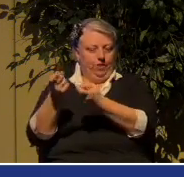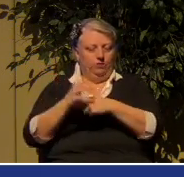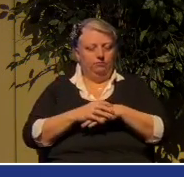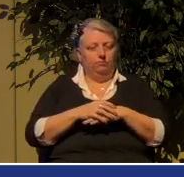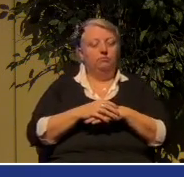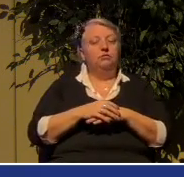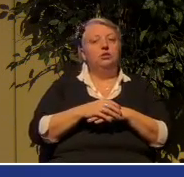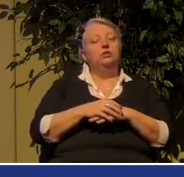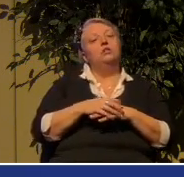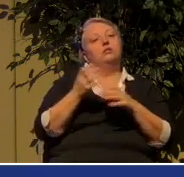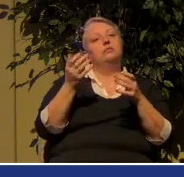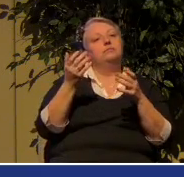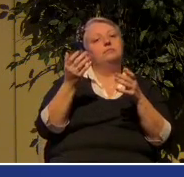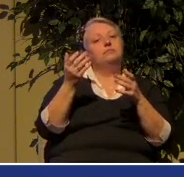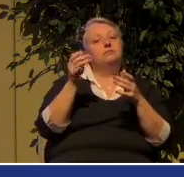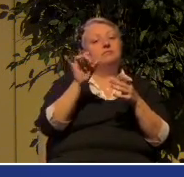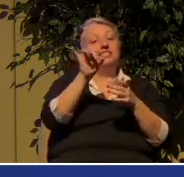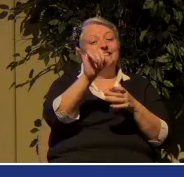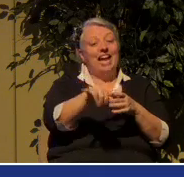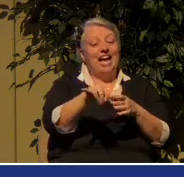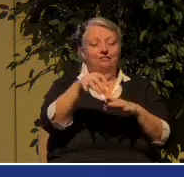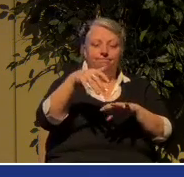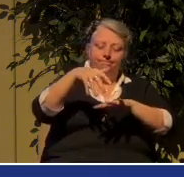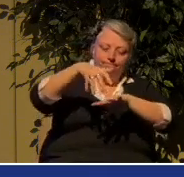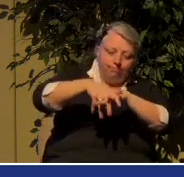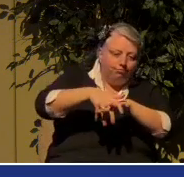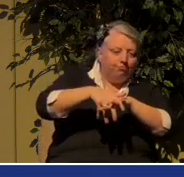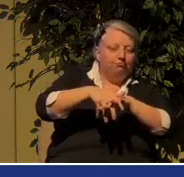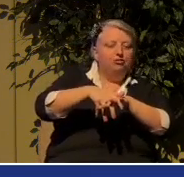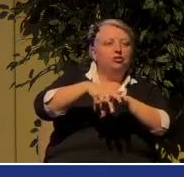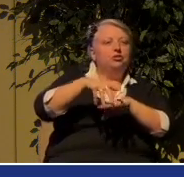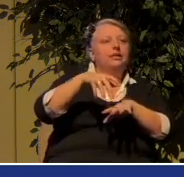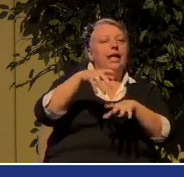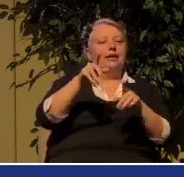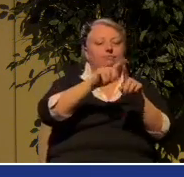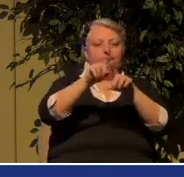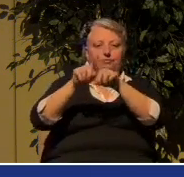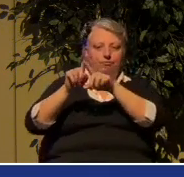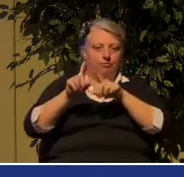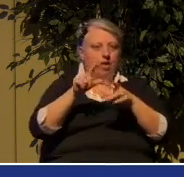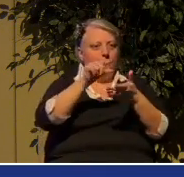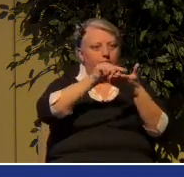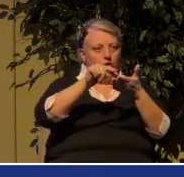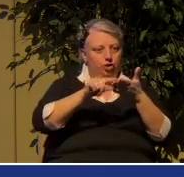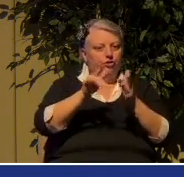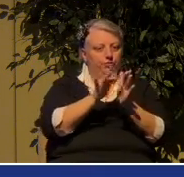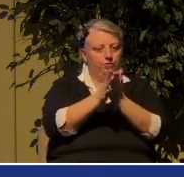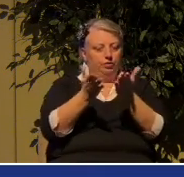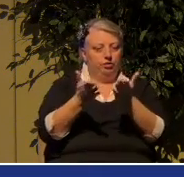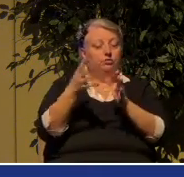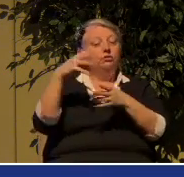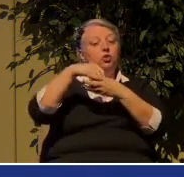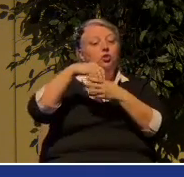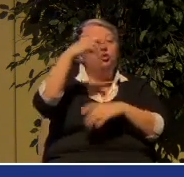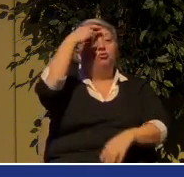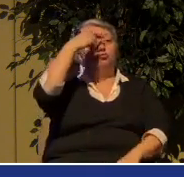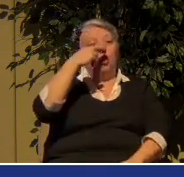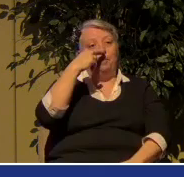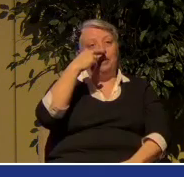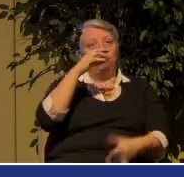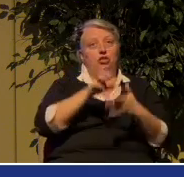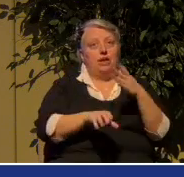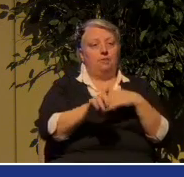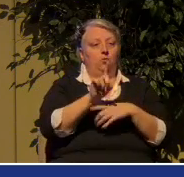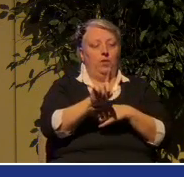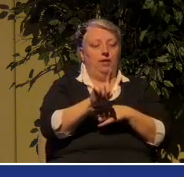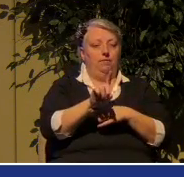lot of that is rooted in various passages of Scripture, including Romans chapter 1, which